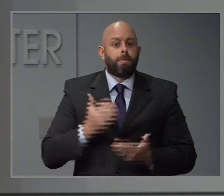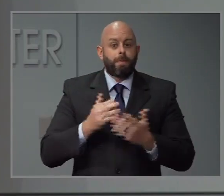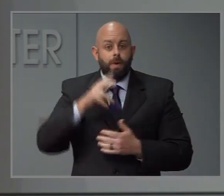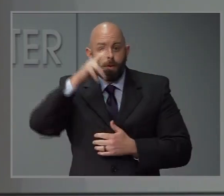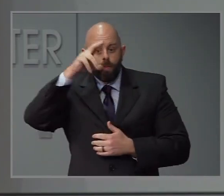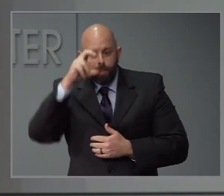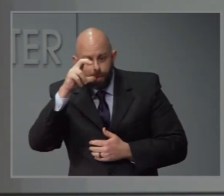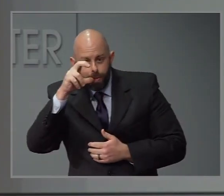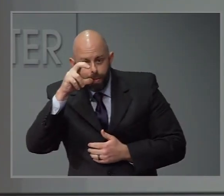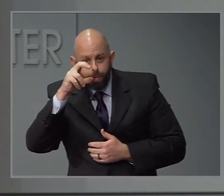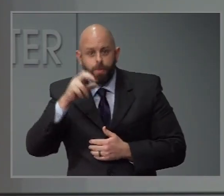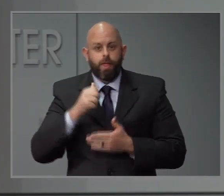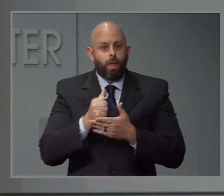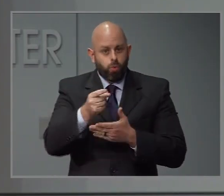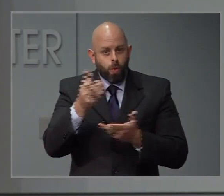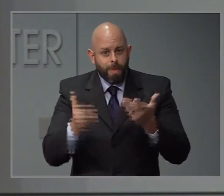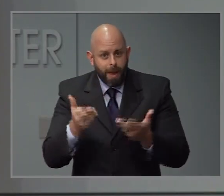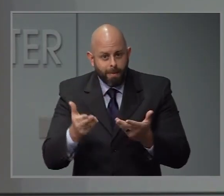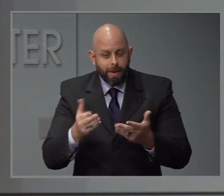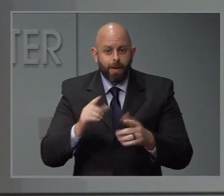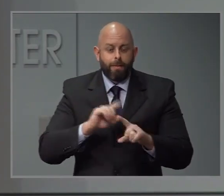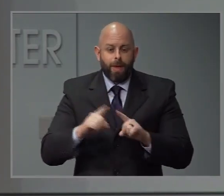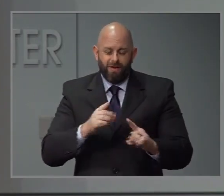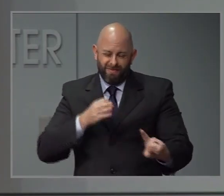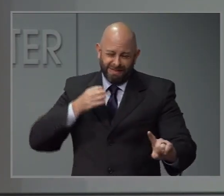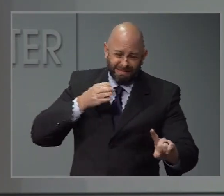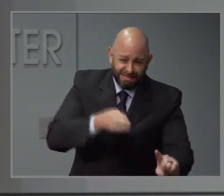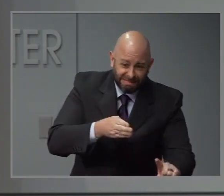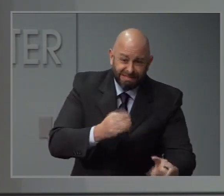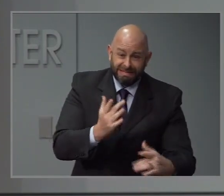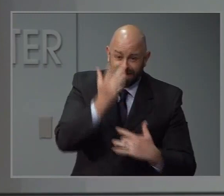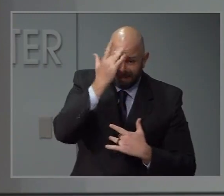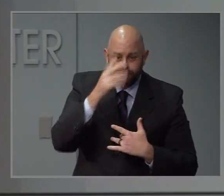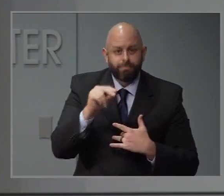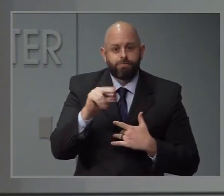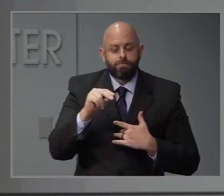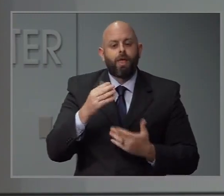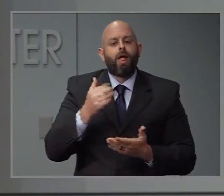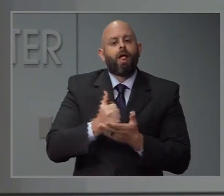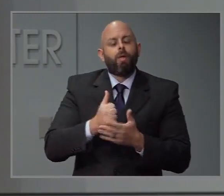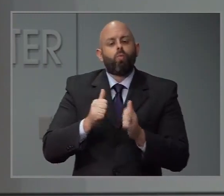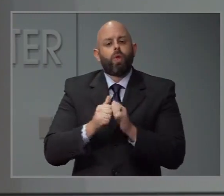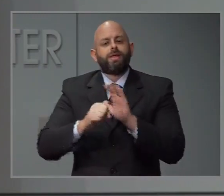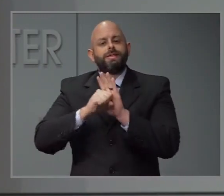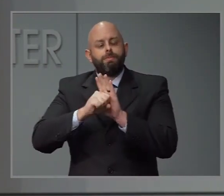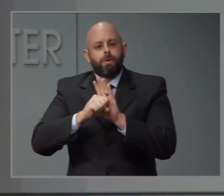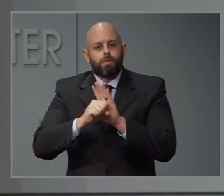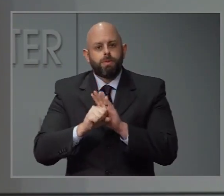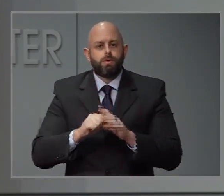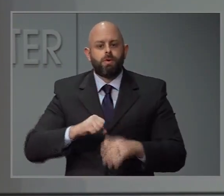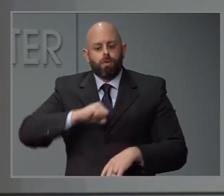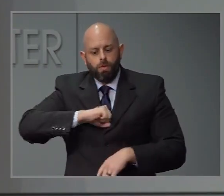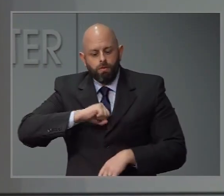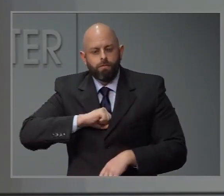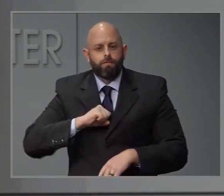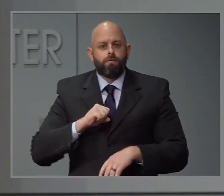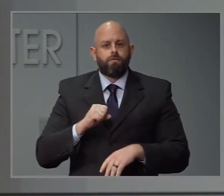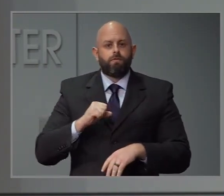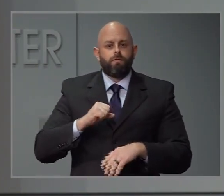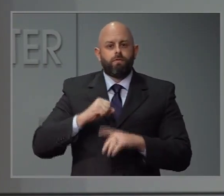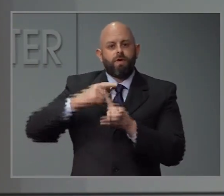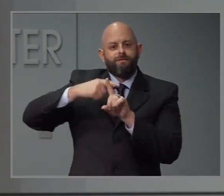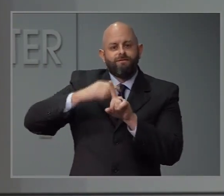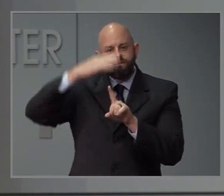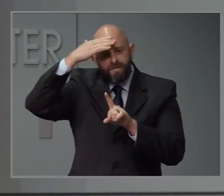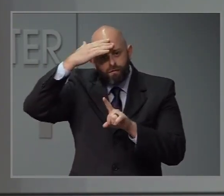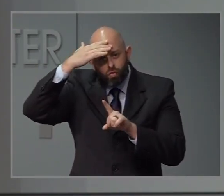things like that, that may might help with the symptoms. They'll give them Tylenol for fever, things like that. So those are the kinds of